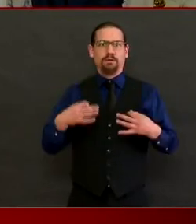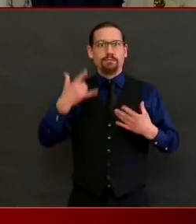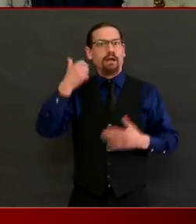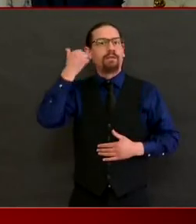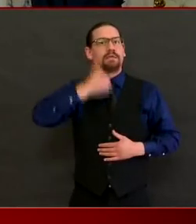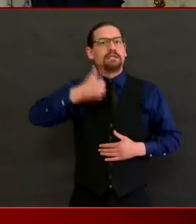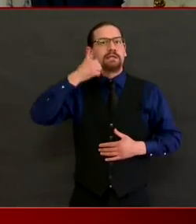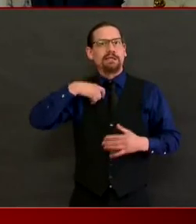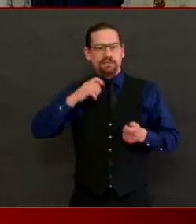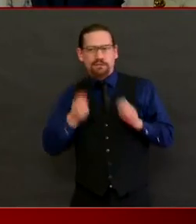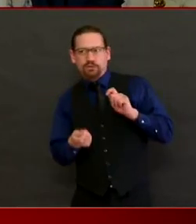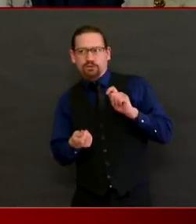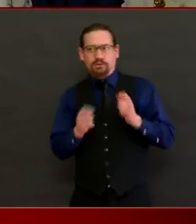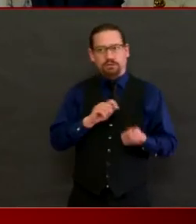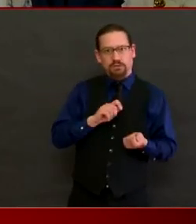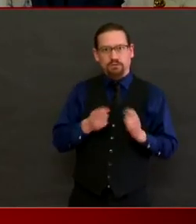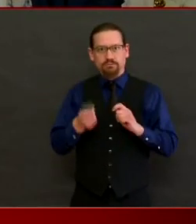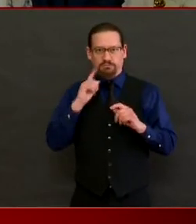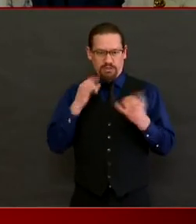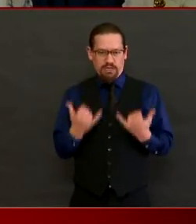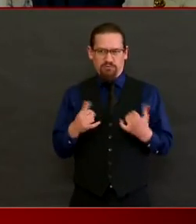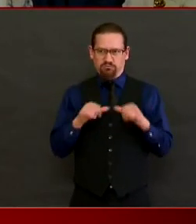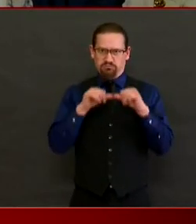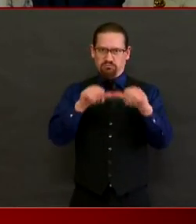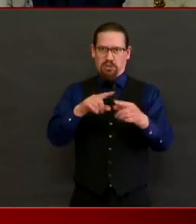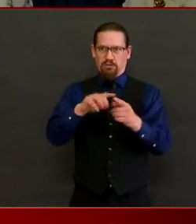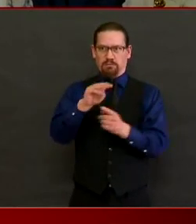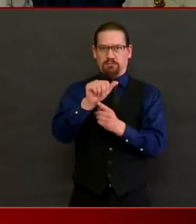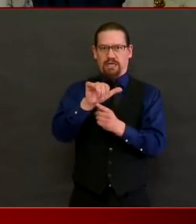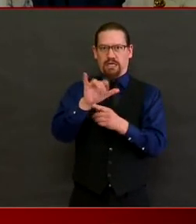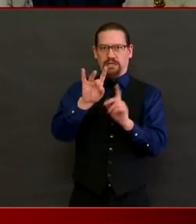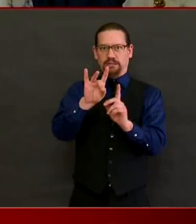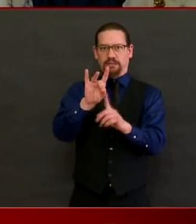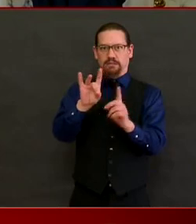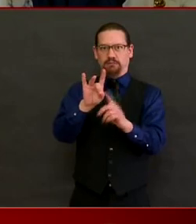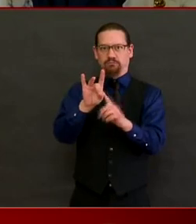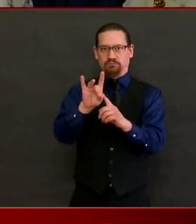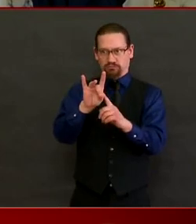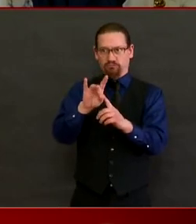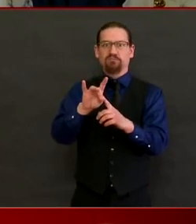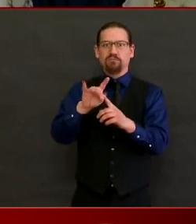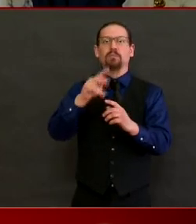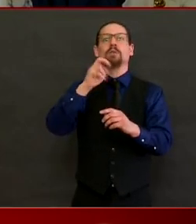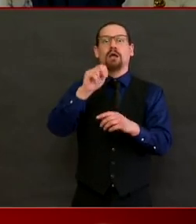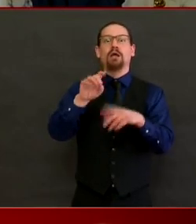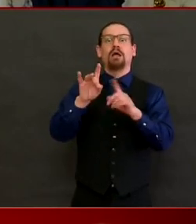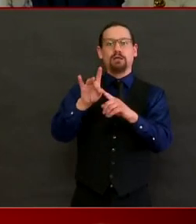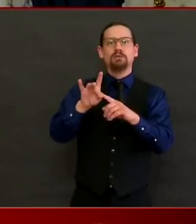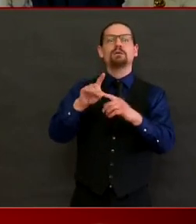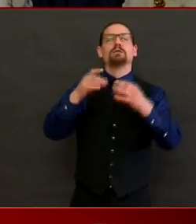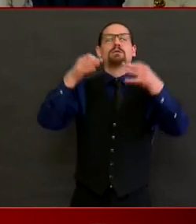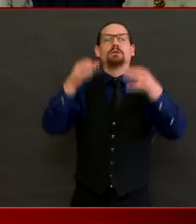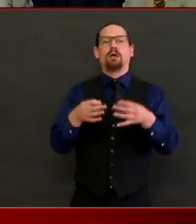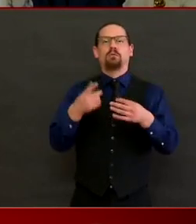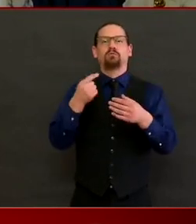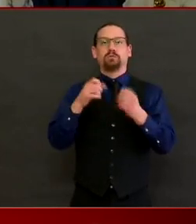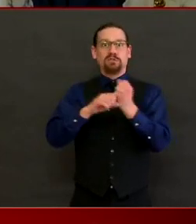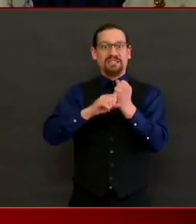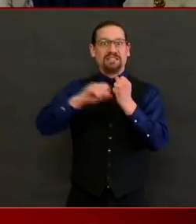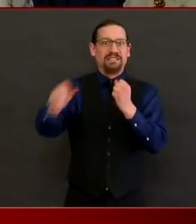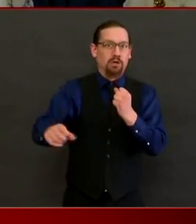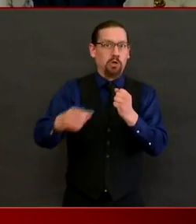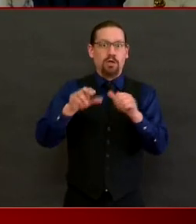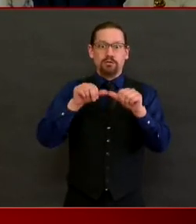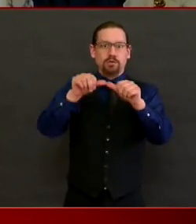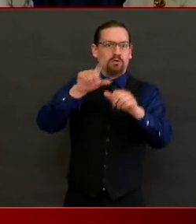decision. Eli Sherman asks, Rhode Island has among the highest deaths per capita in the country, number 8 including